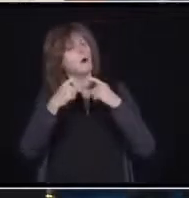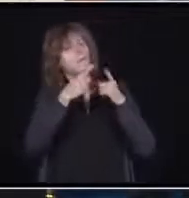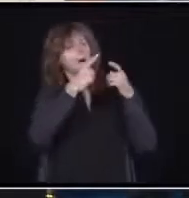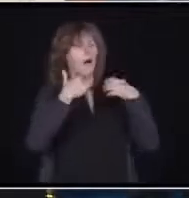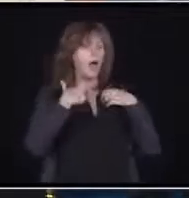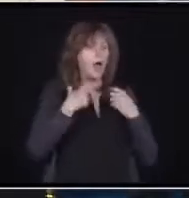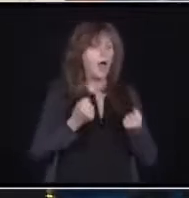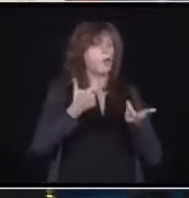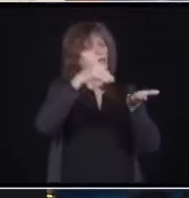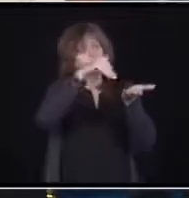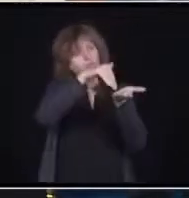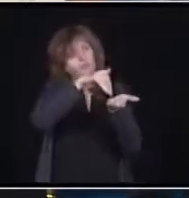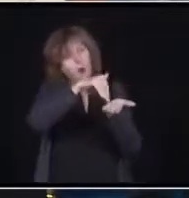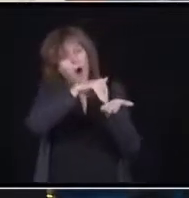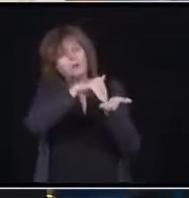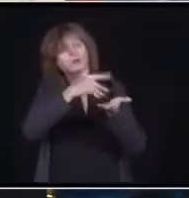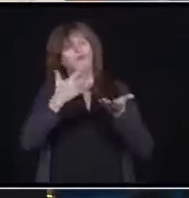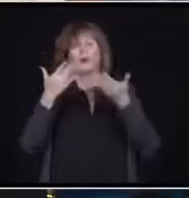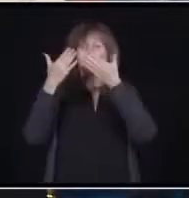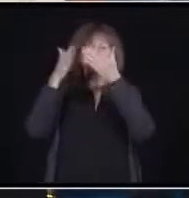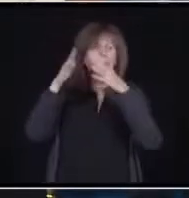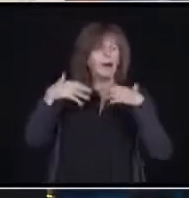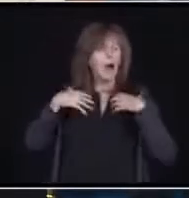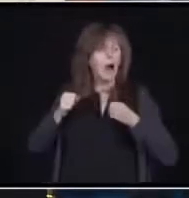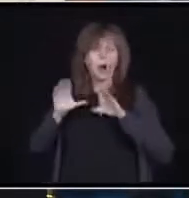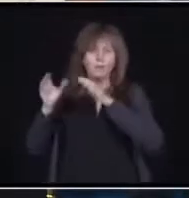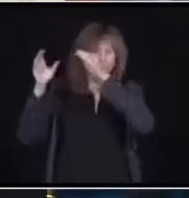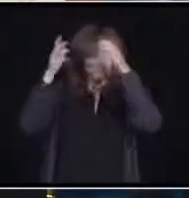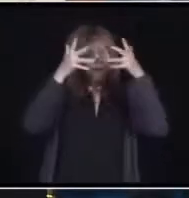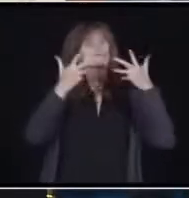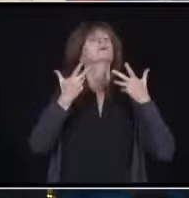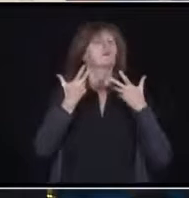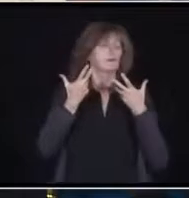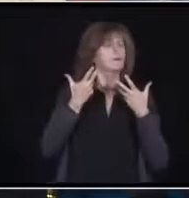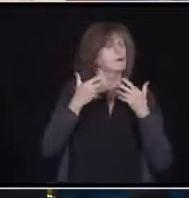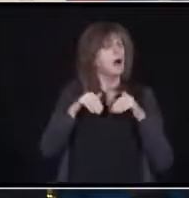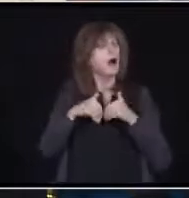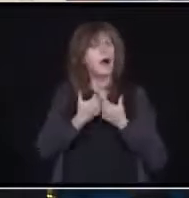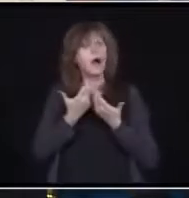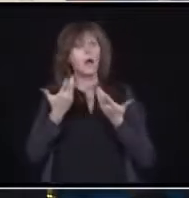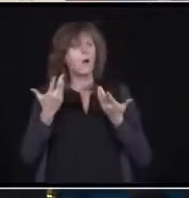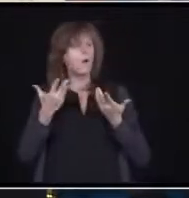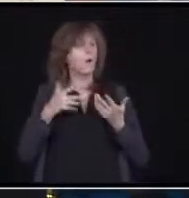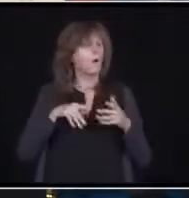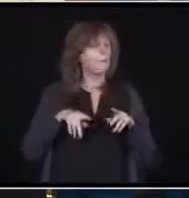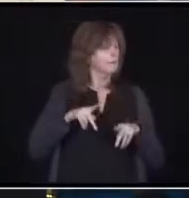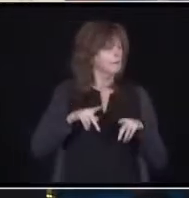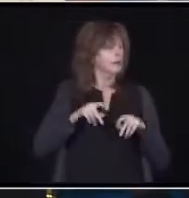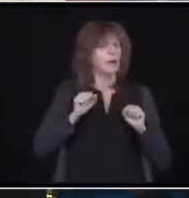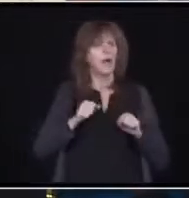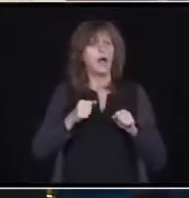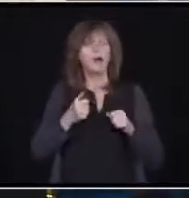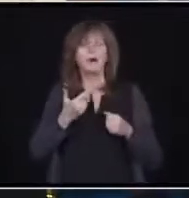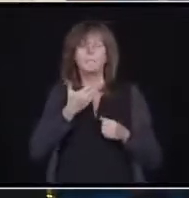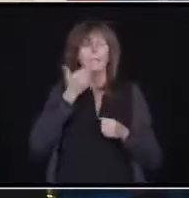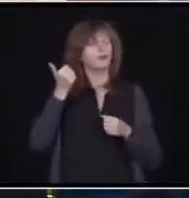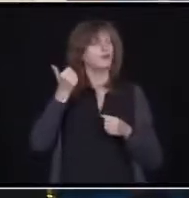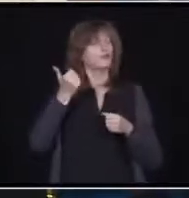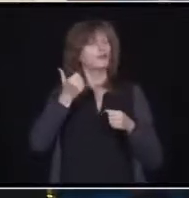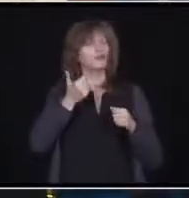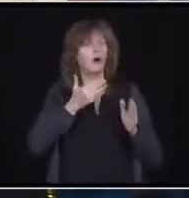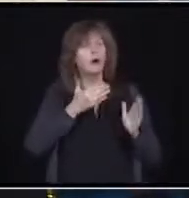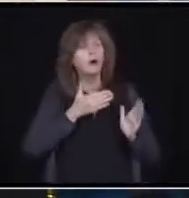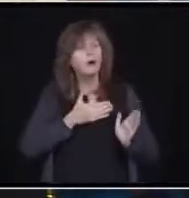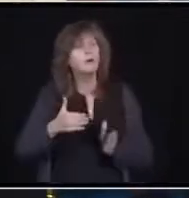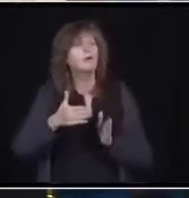But for families and businesses to be better prepared, what can you tell them in terms of numbers, what thresholds do hot spots like Toronto,